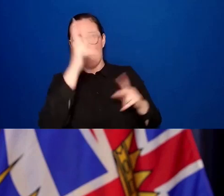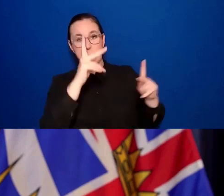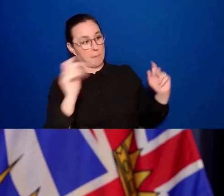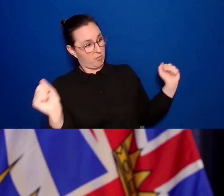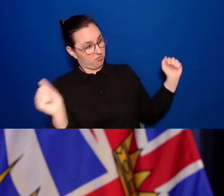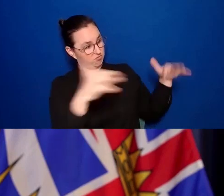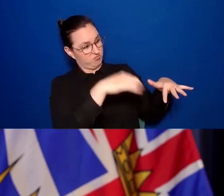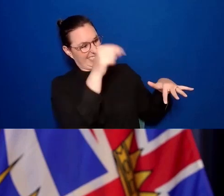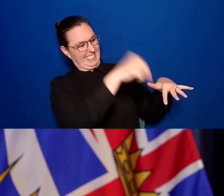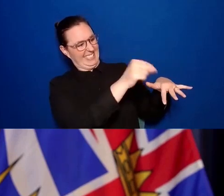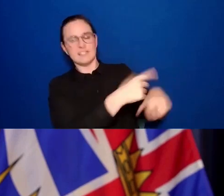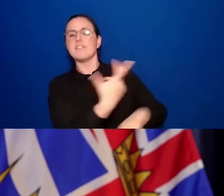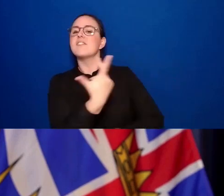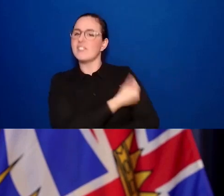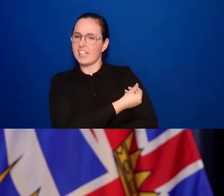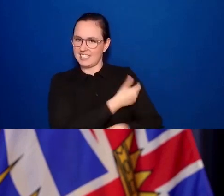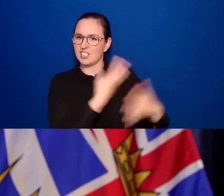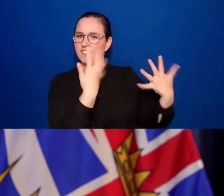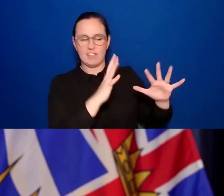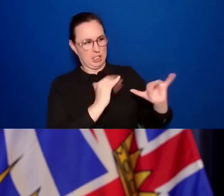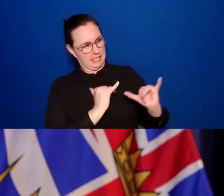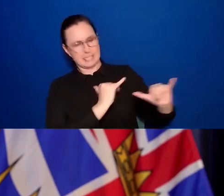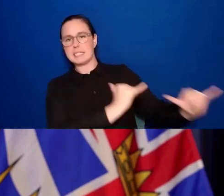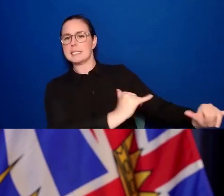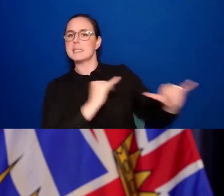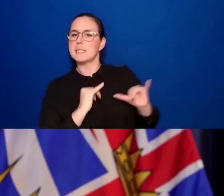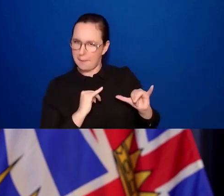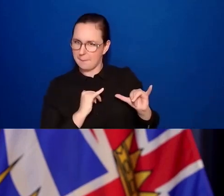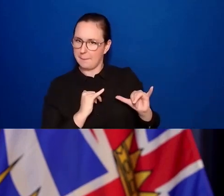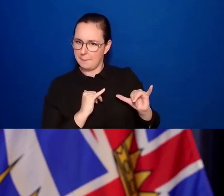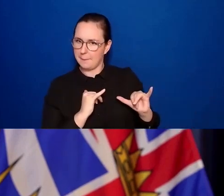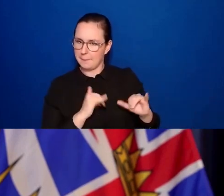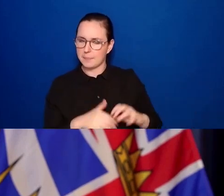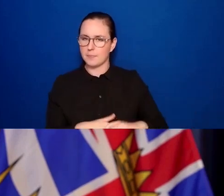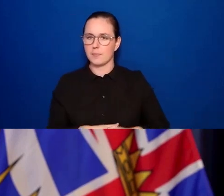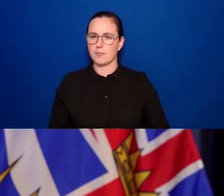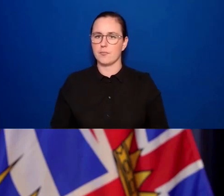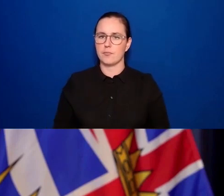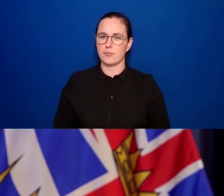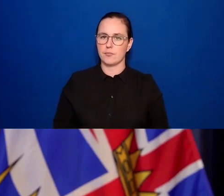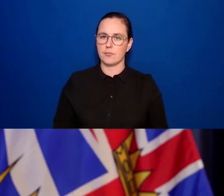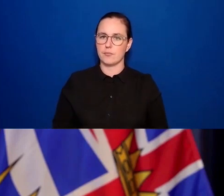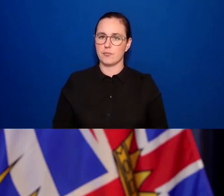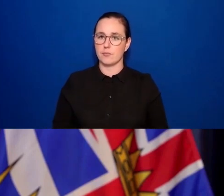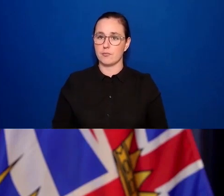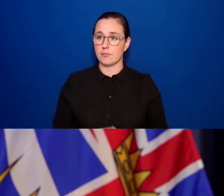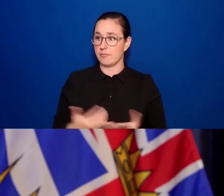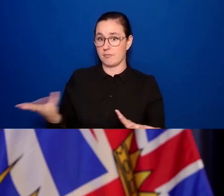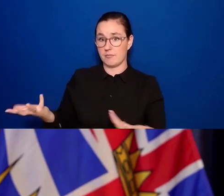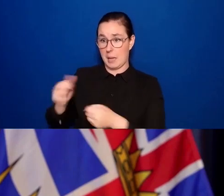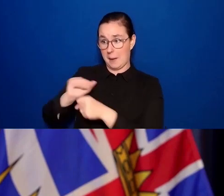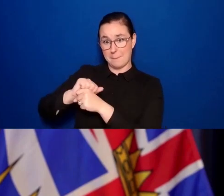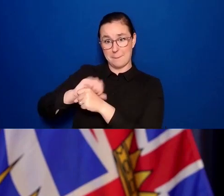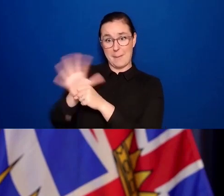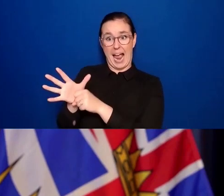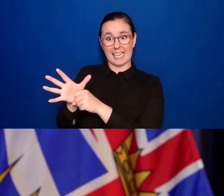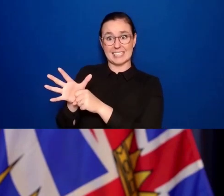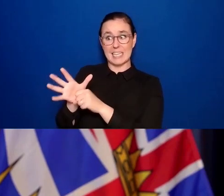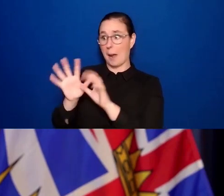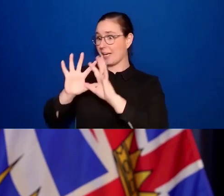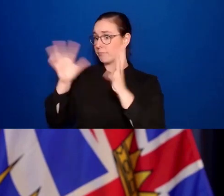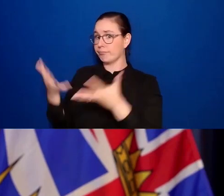The pandemic has taken a heavy toll on all of us. Some, of course, more than others. The road back